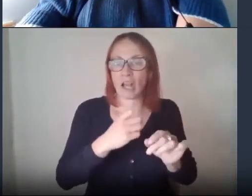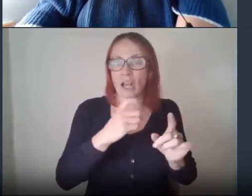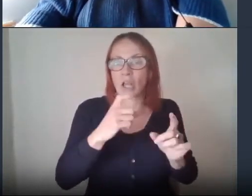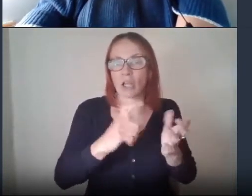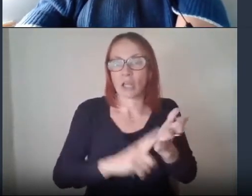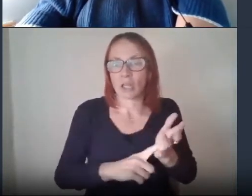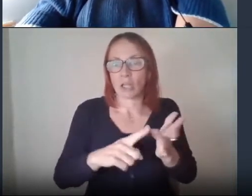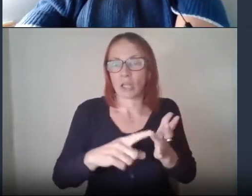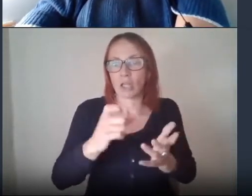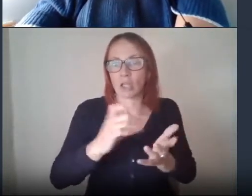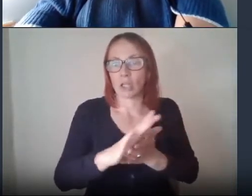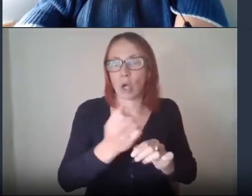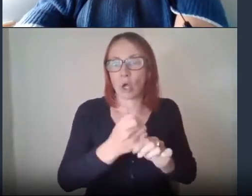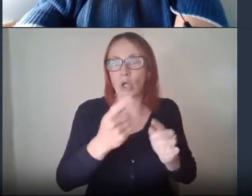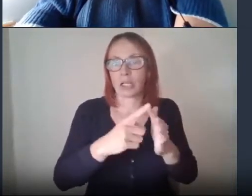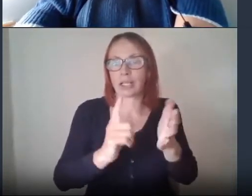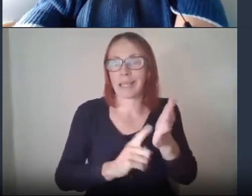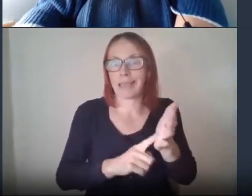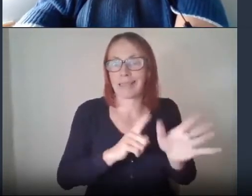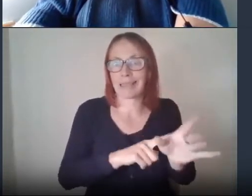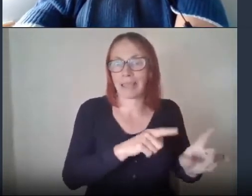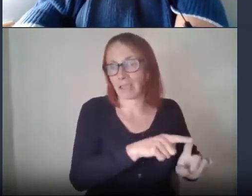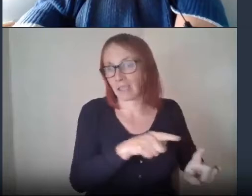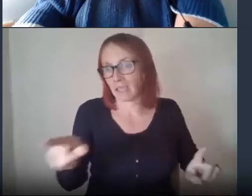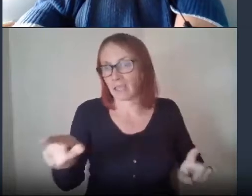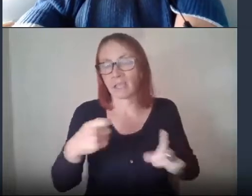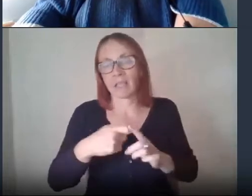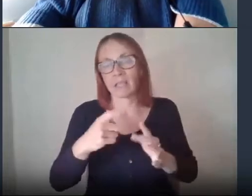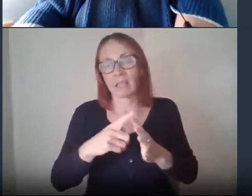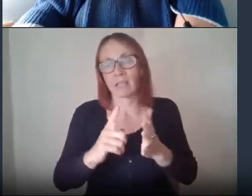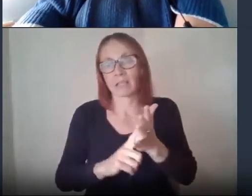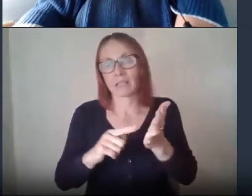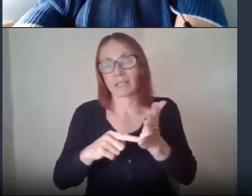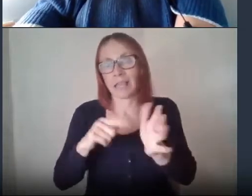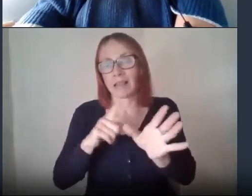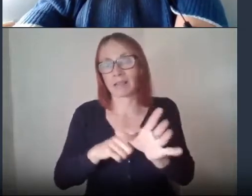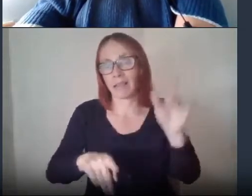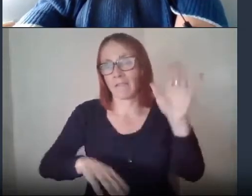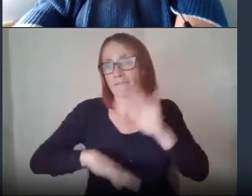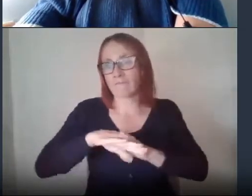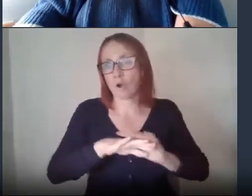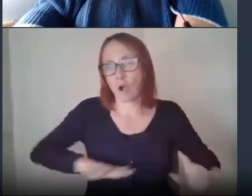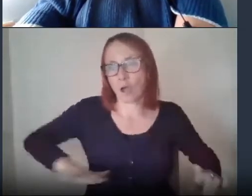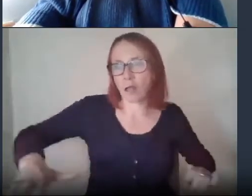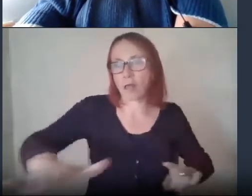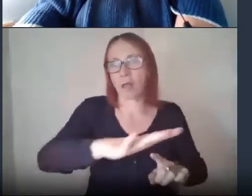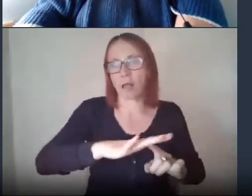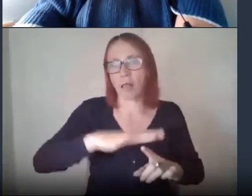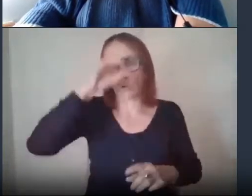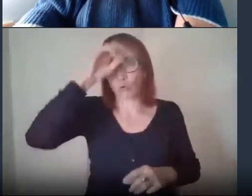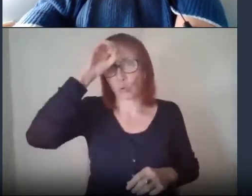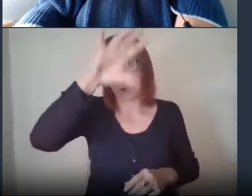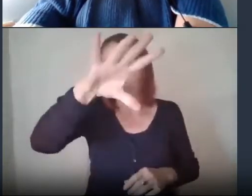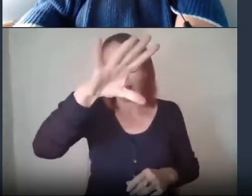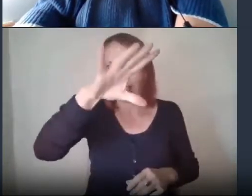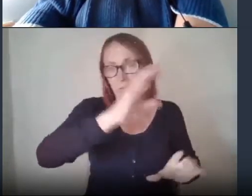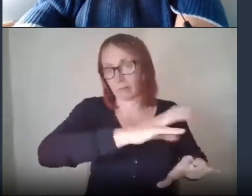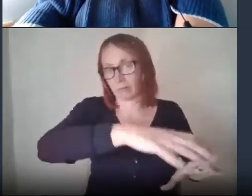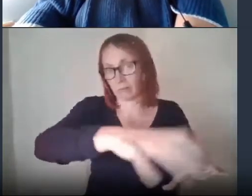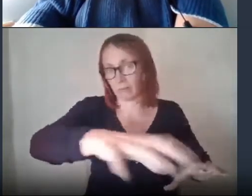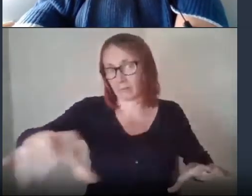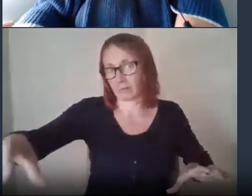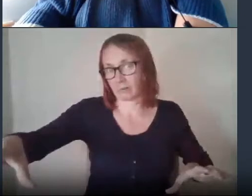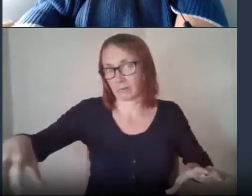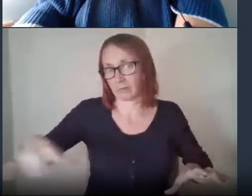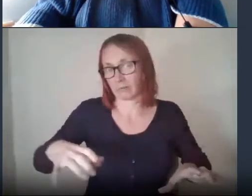all the way around to kelty and that whole area was rich in coal and had been mined for coal for hundreds of